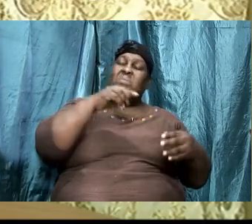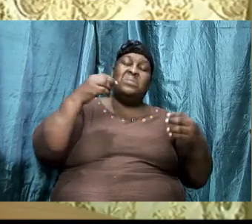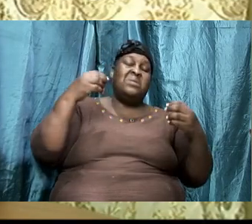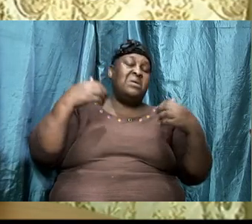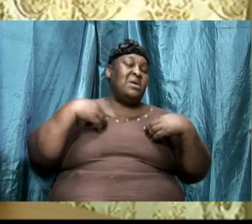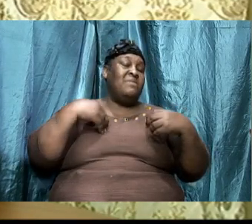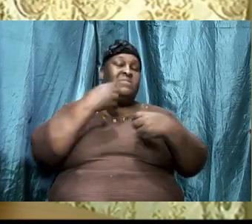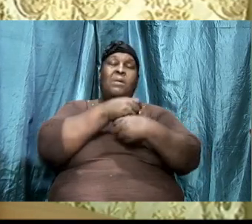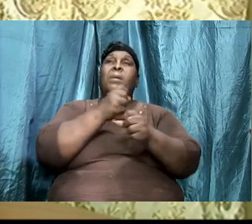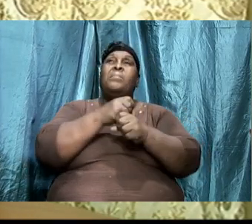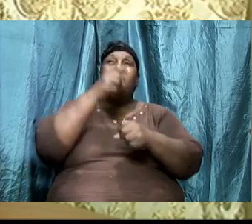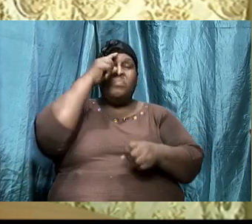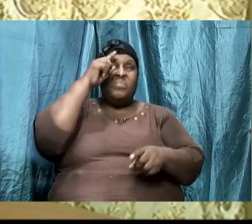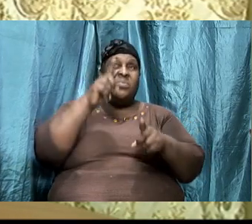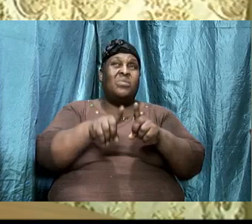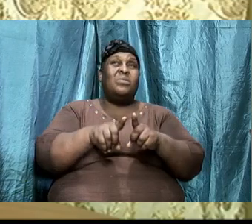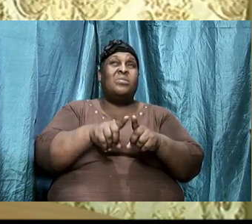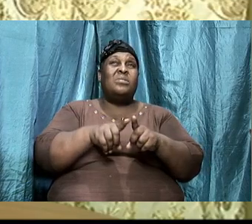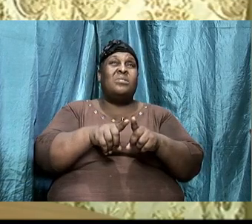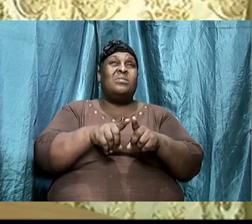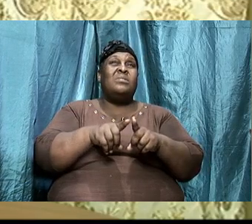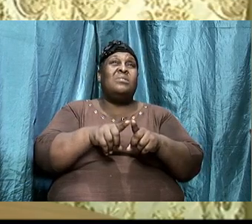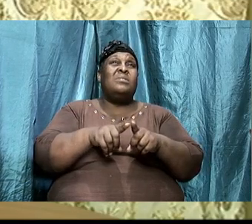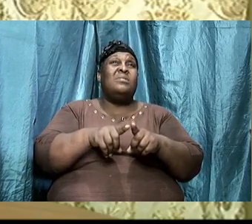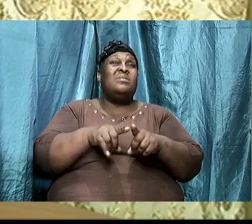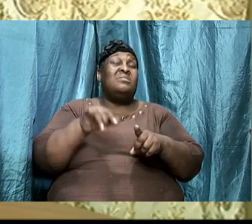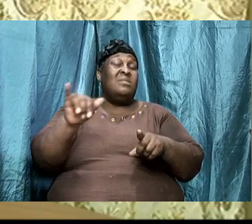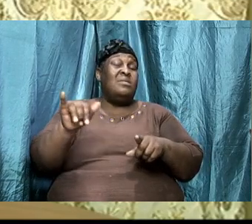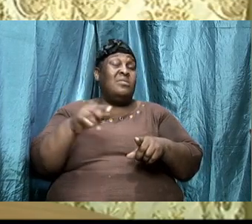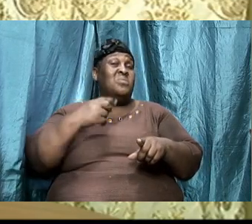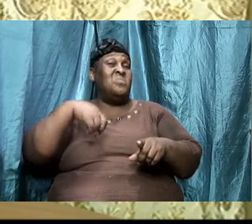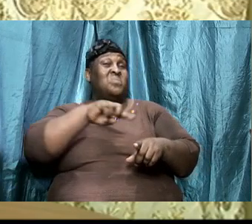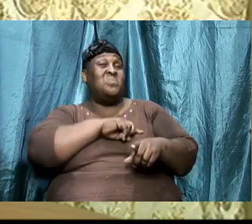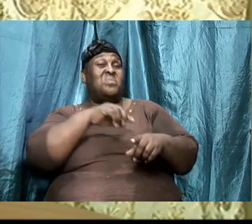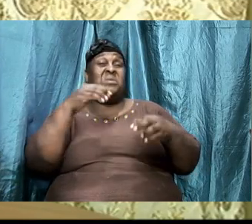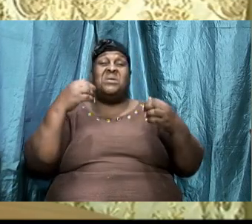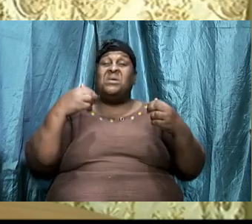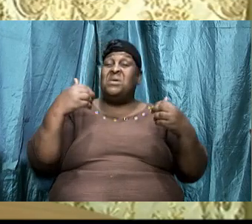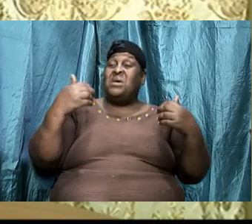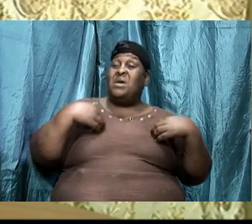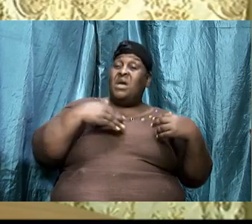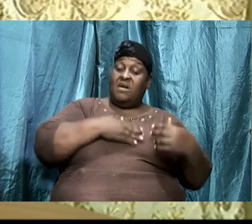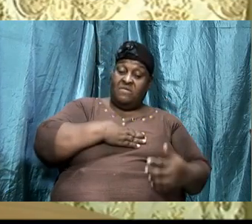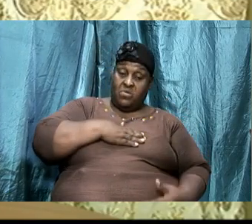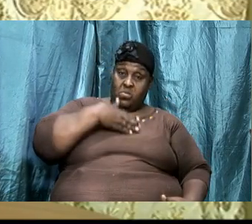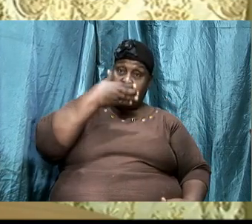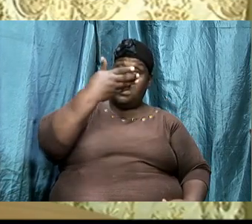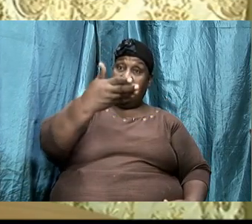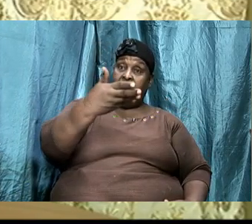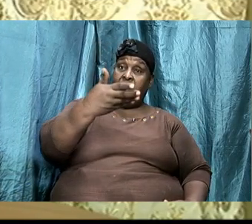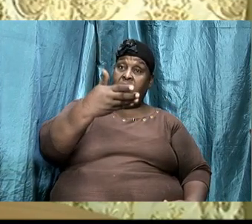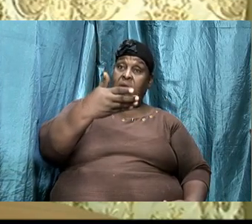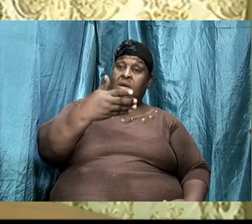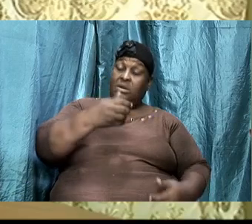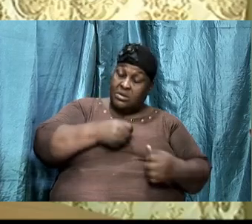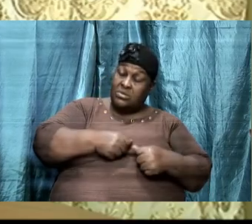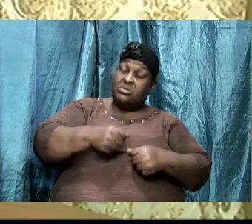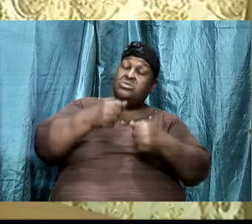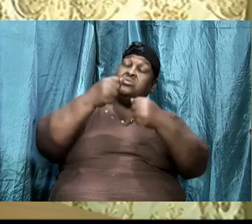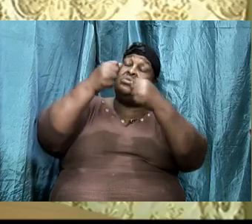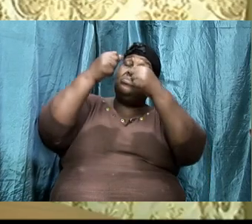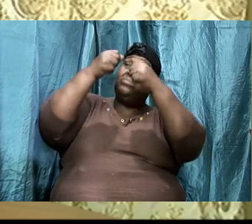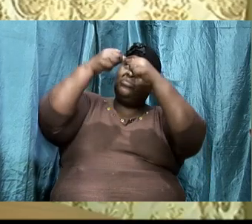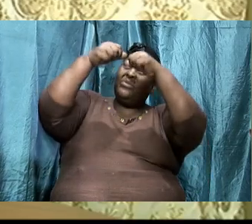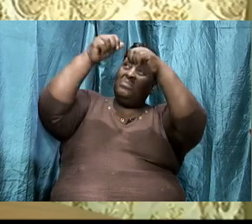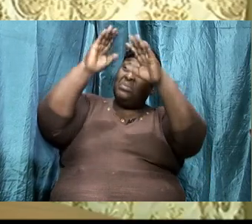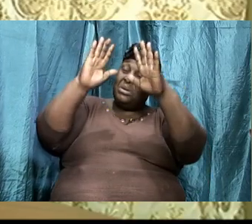It's just that we have to be willing to submit to the Holy Ghost, to make the decision that the Holy Ghost is prompting us to make. But God